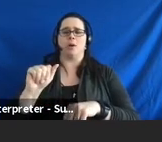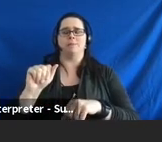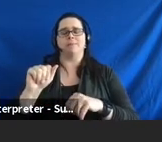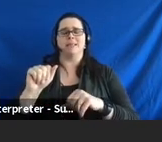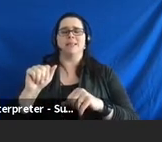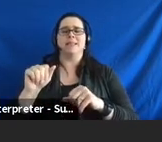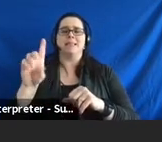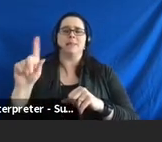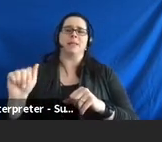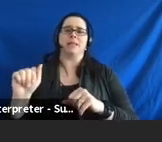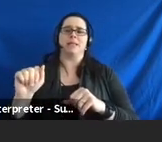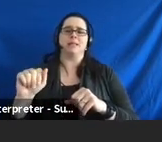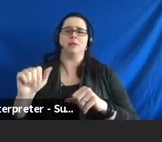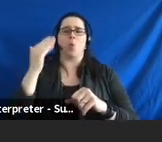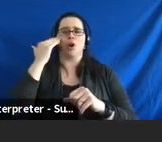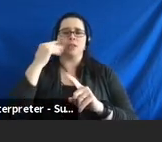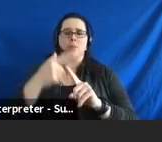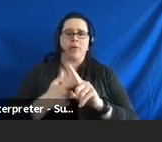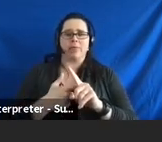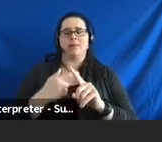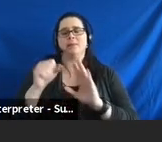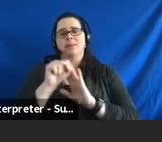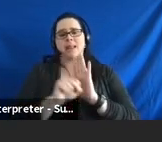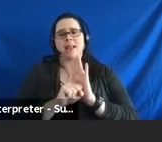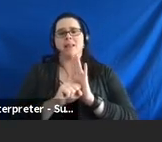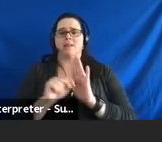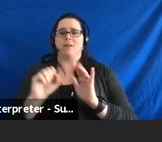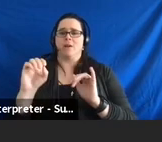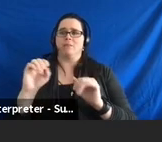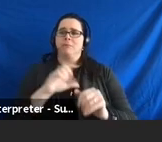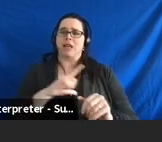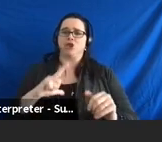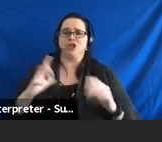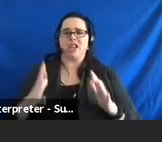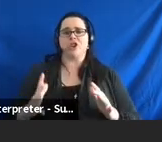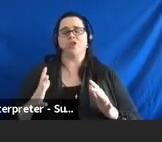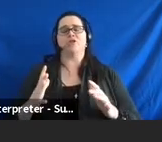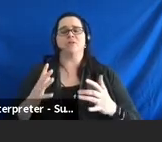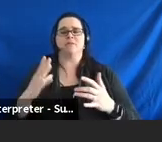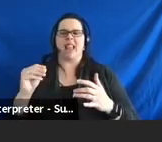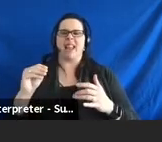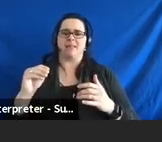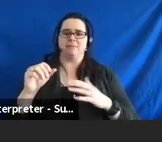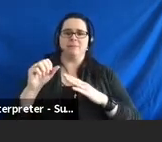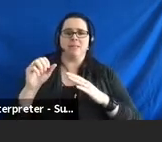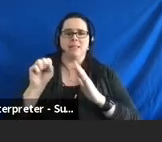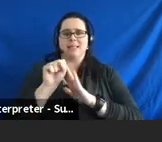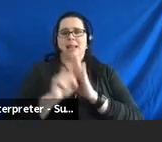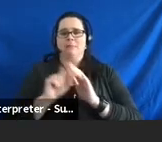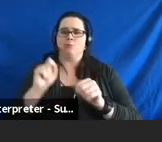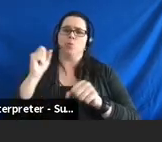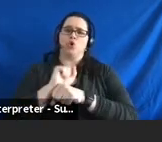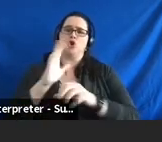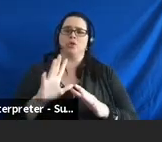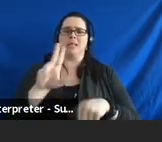various other activities with state officials and legislators. So, this National